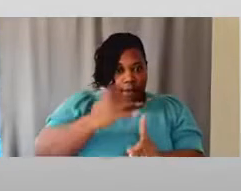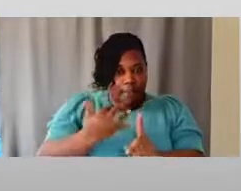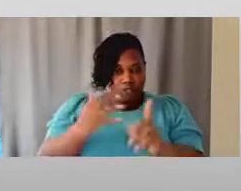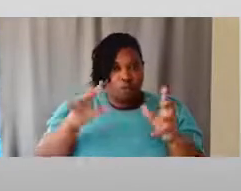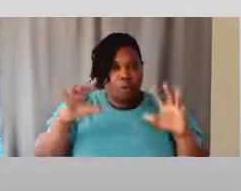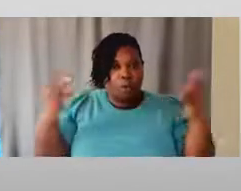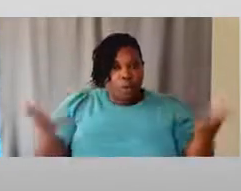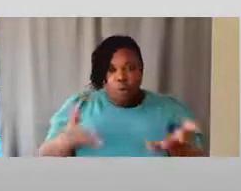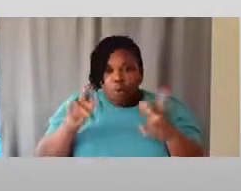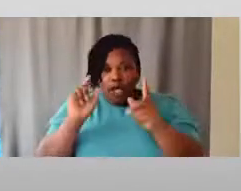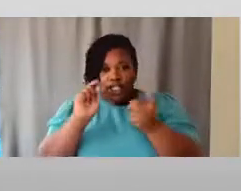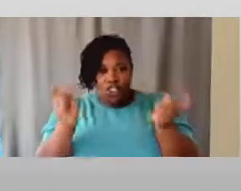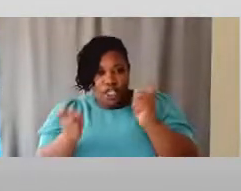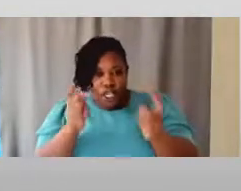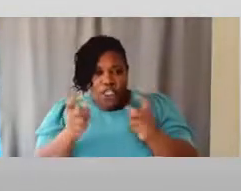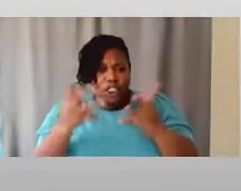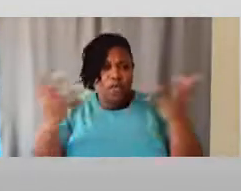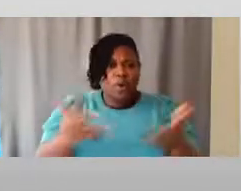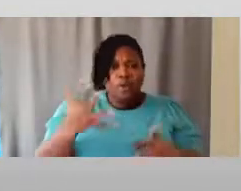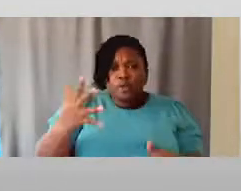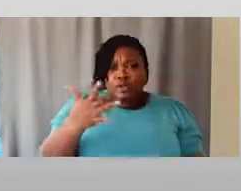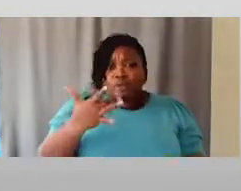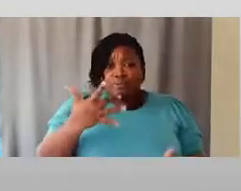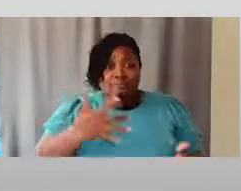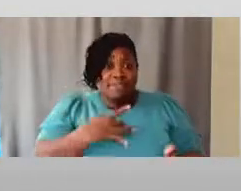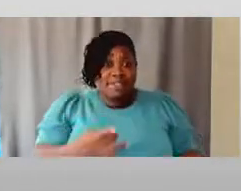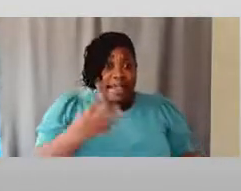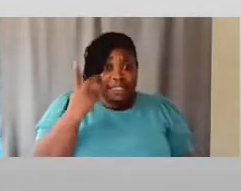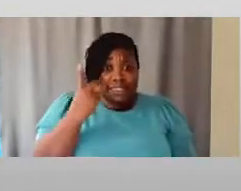or things would you like to see happen?